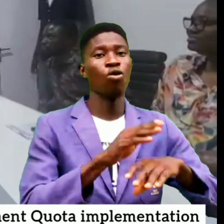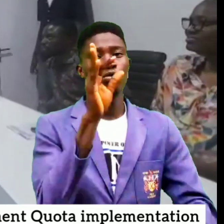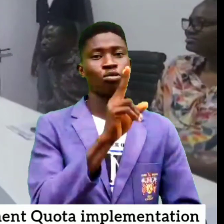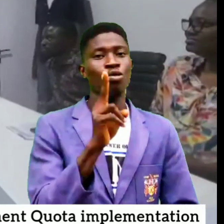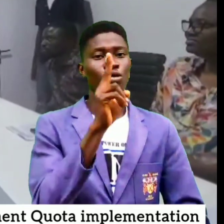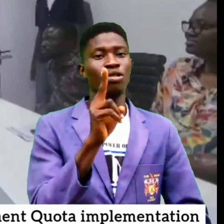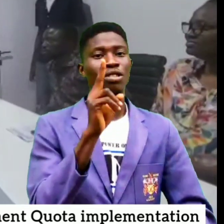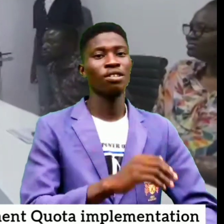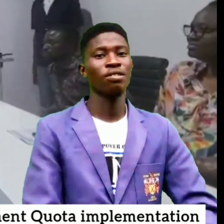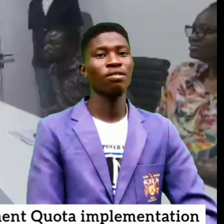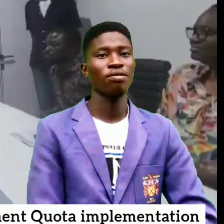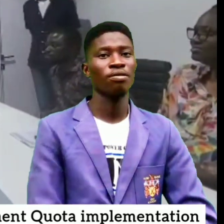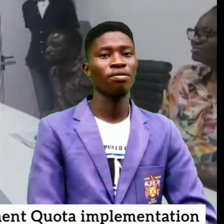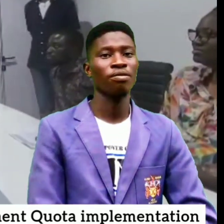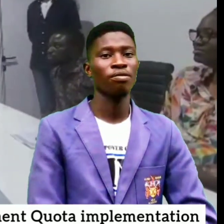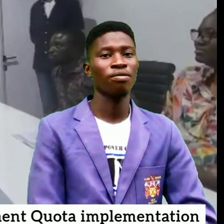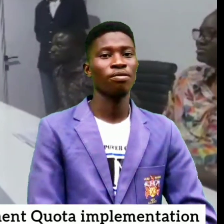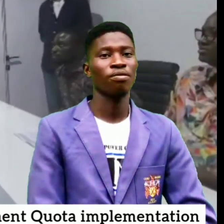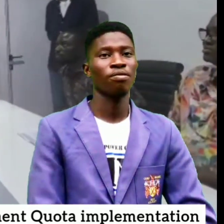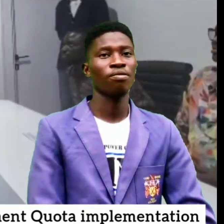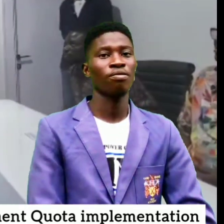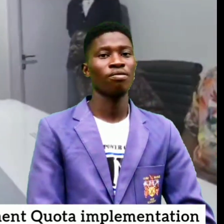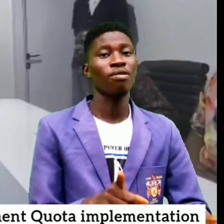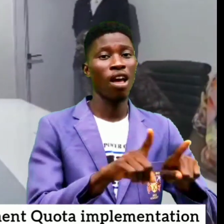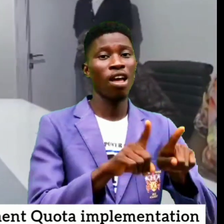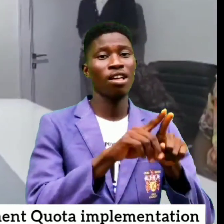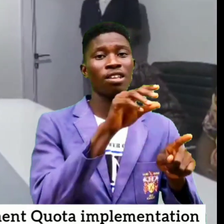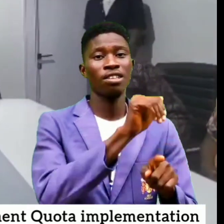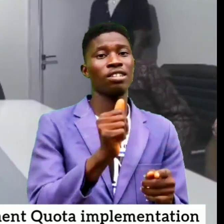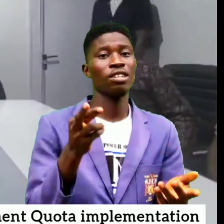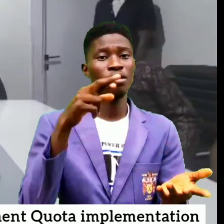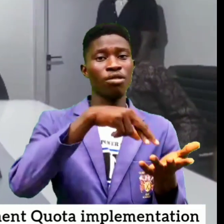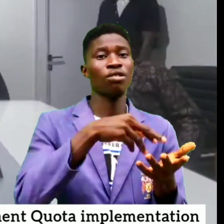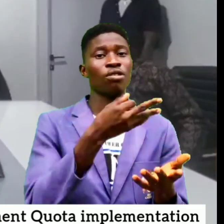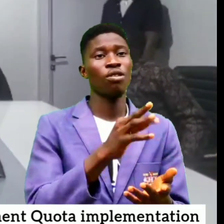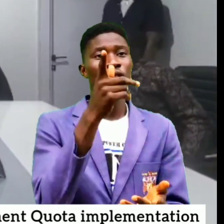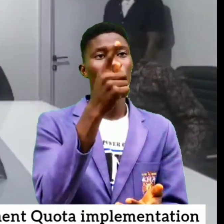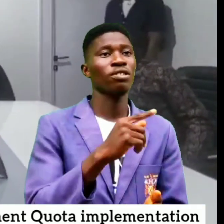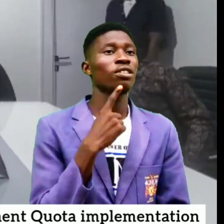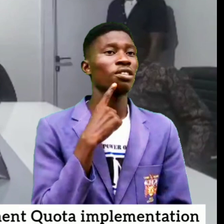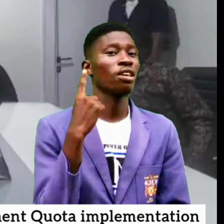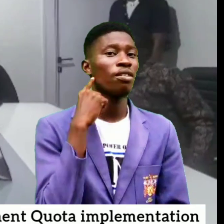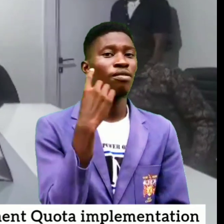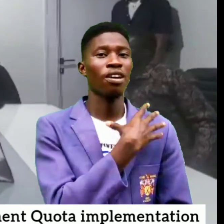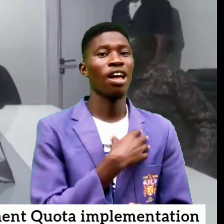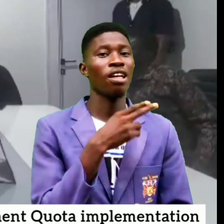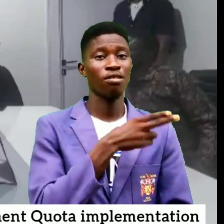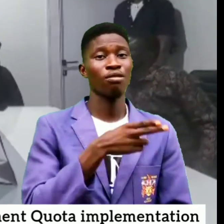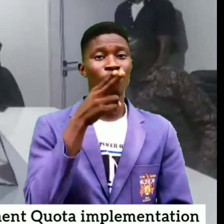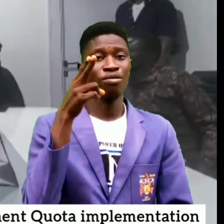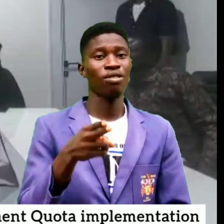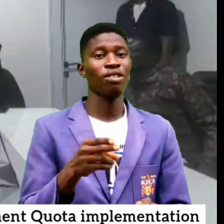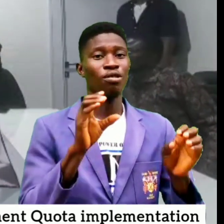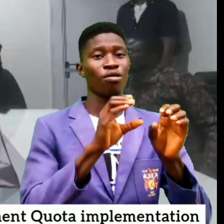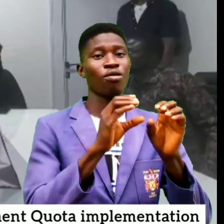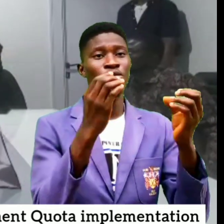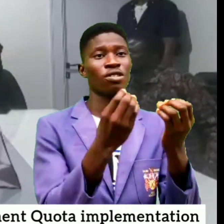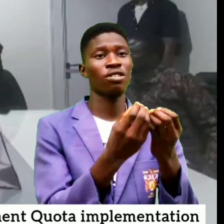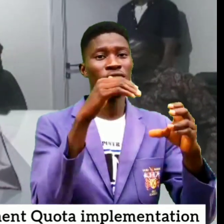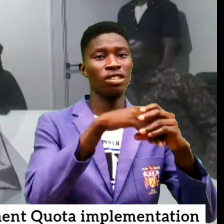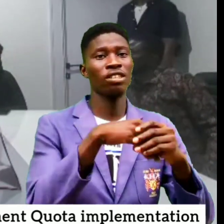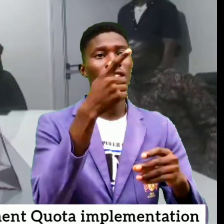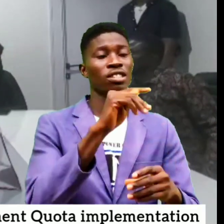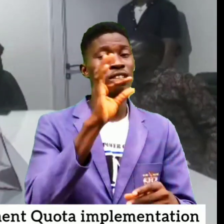as a representative of the deaf and hard of hearing community in the